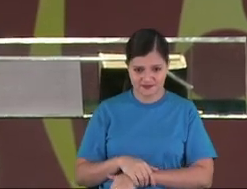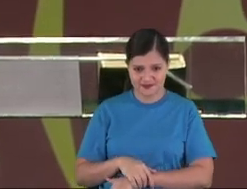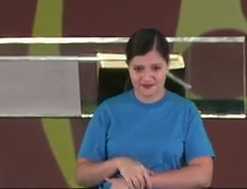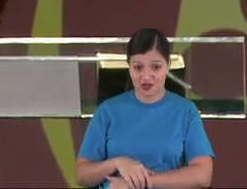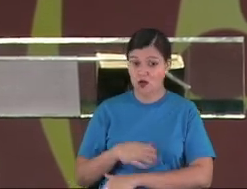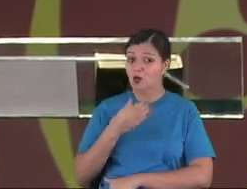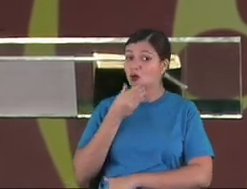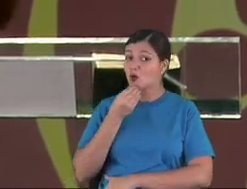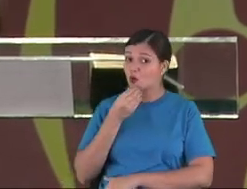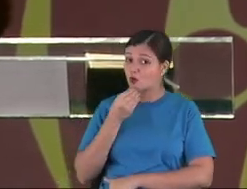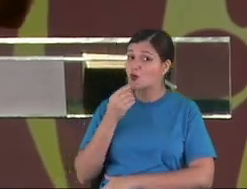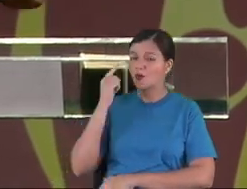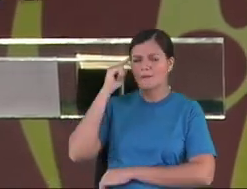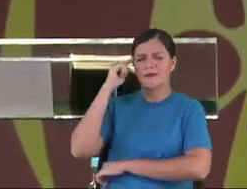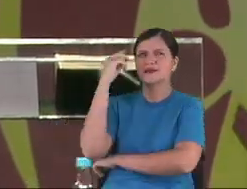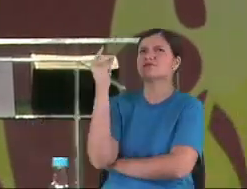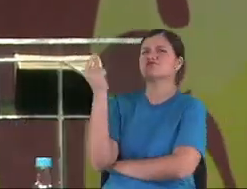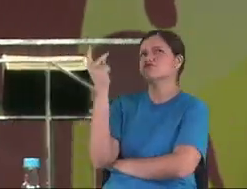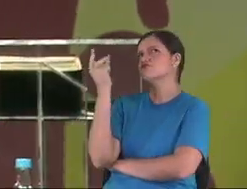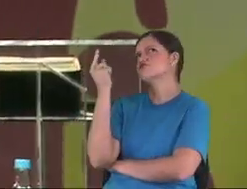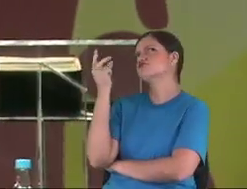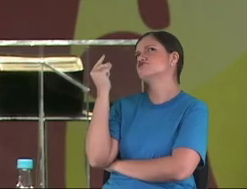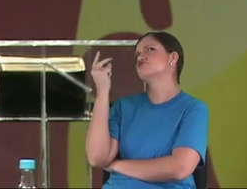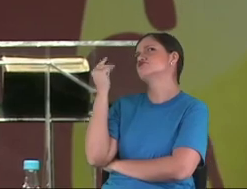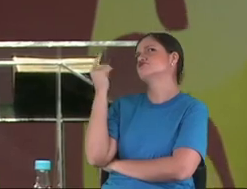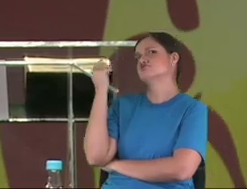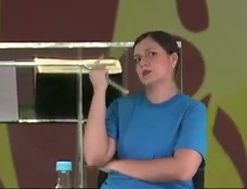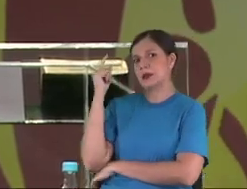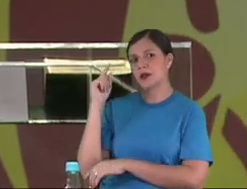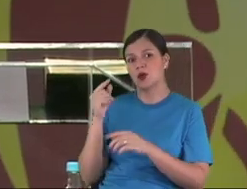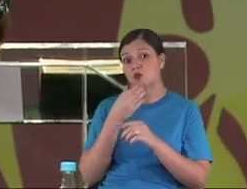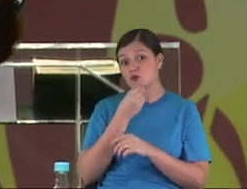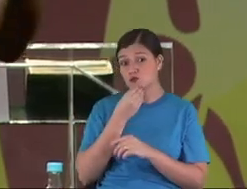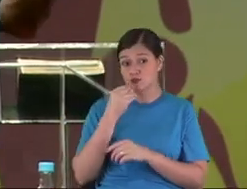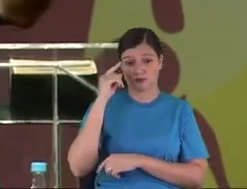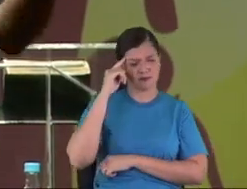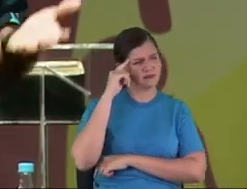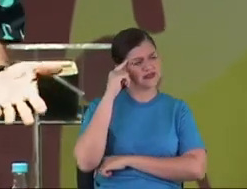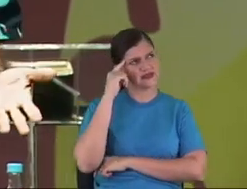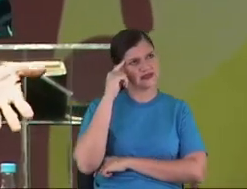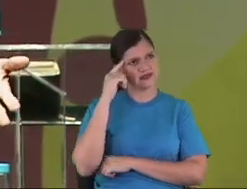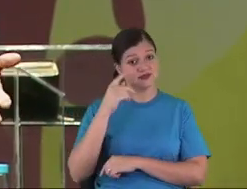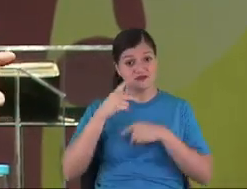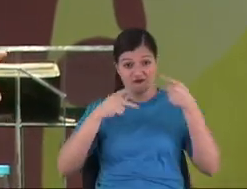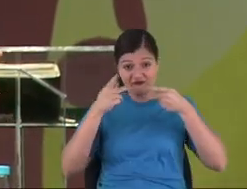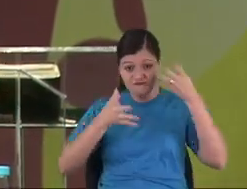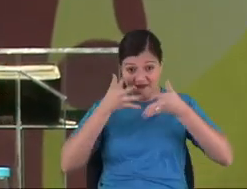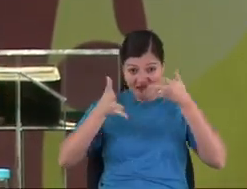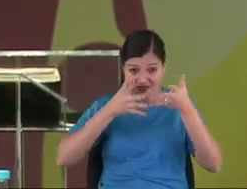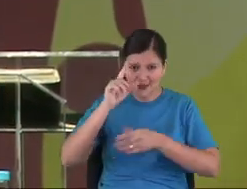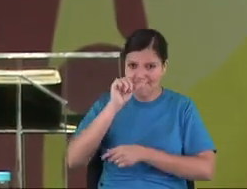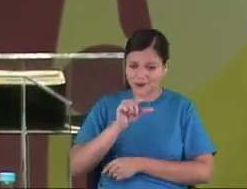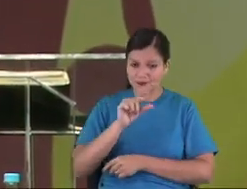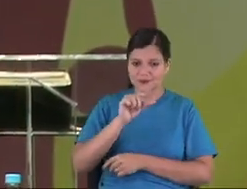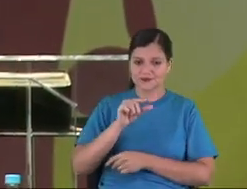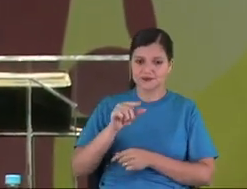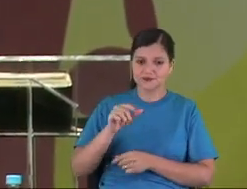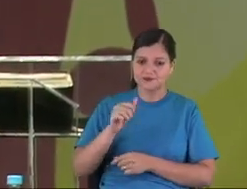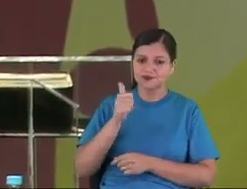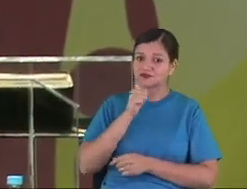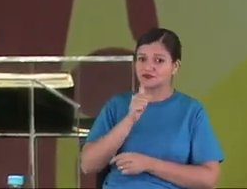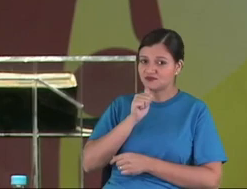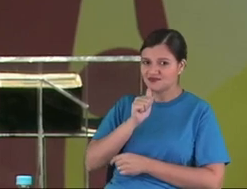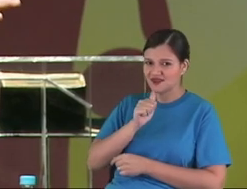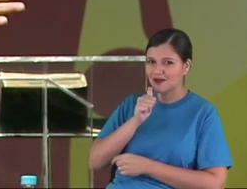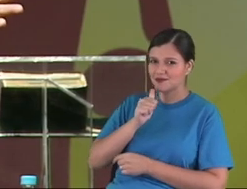Because this thought comes a lot of... Before, he speaks less but he thinks a lot.